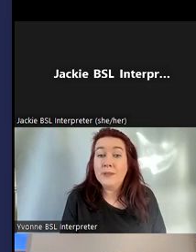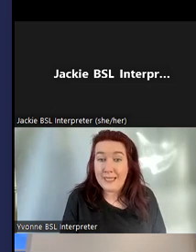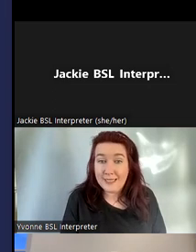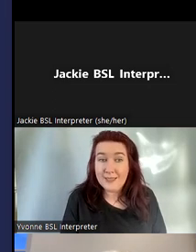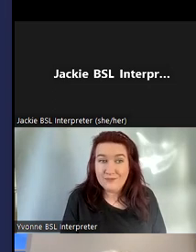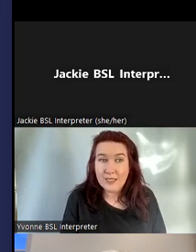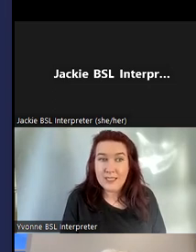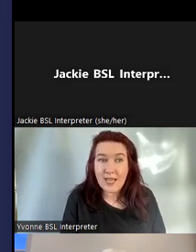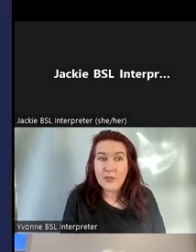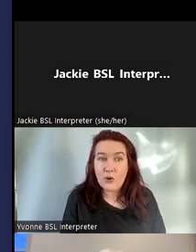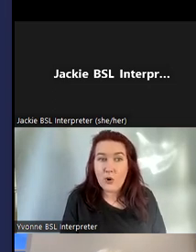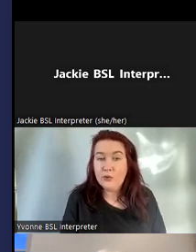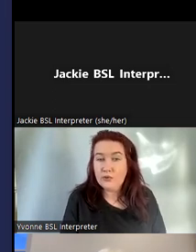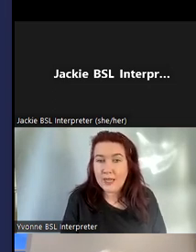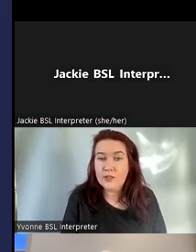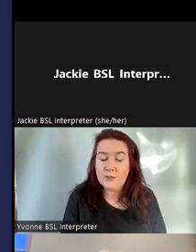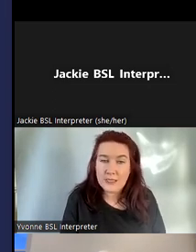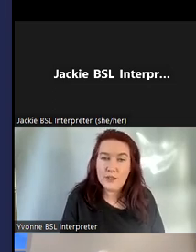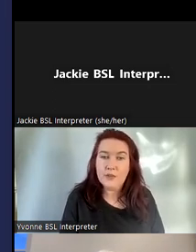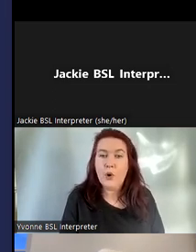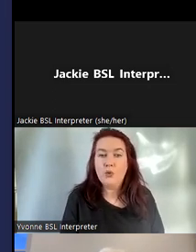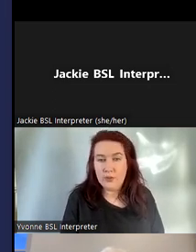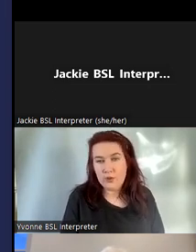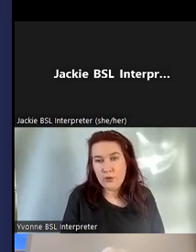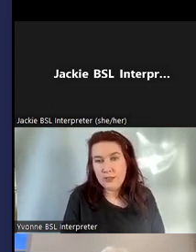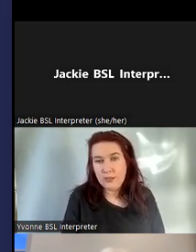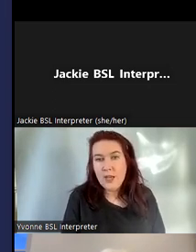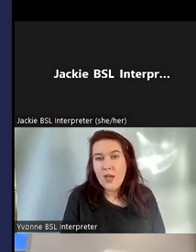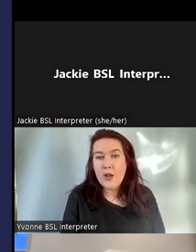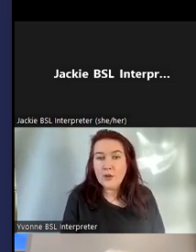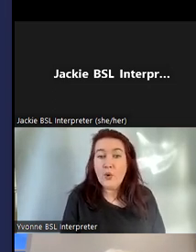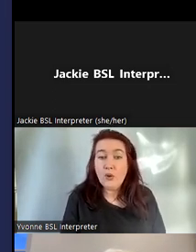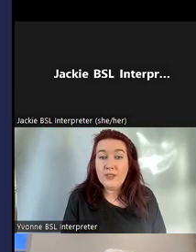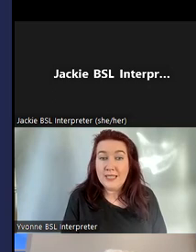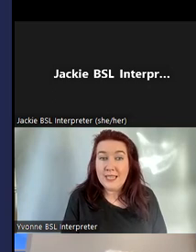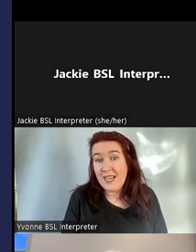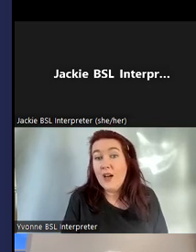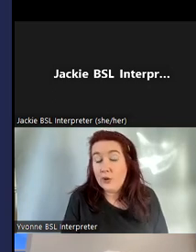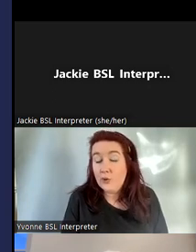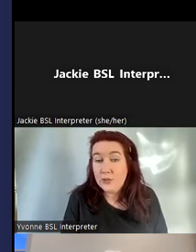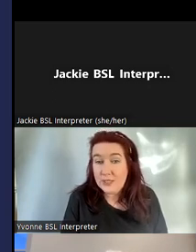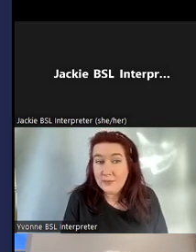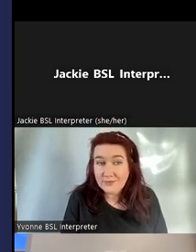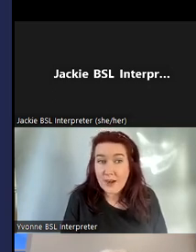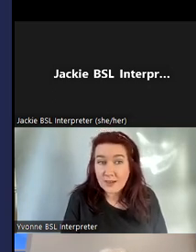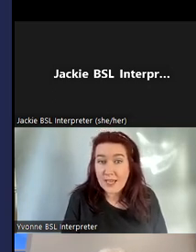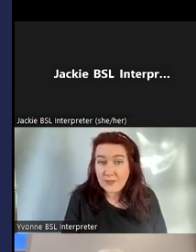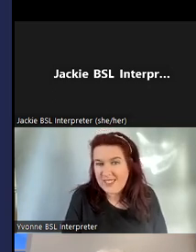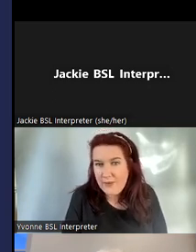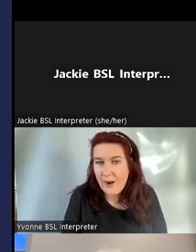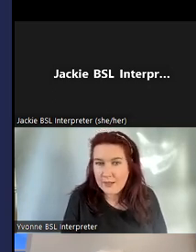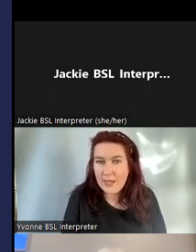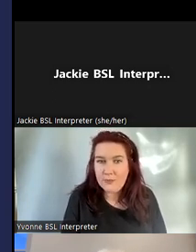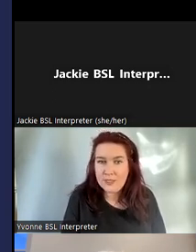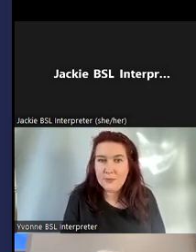in one place and to gather all those records and materials from all over Scotland and our goal really is to have our own museum and archive,